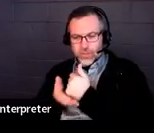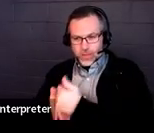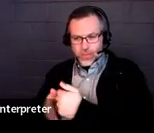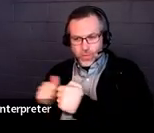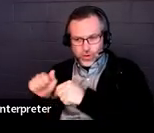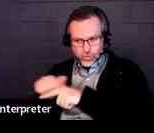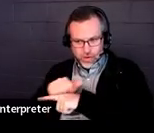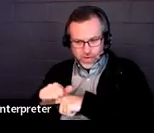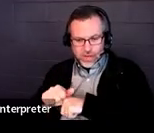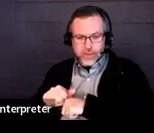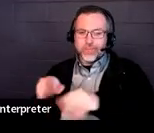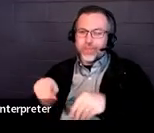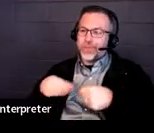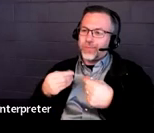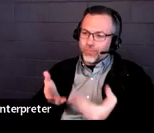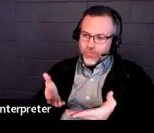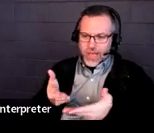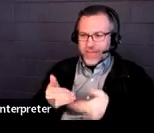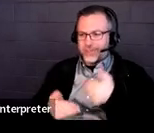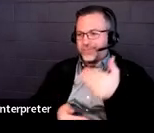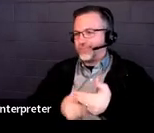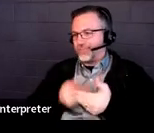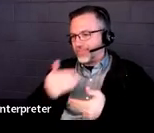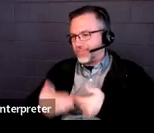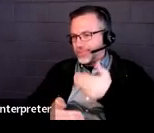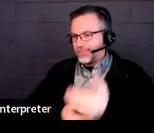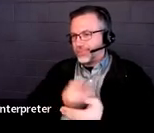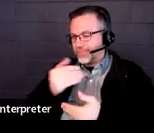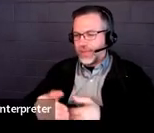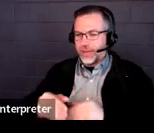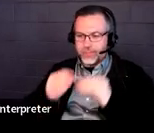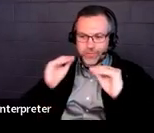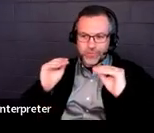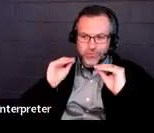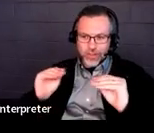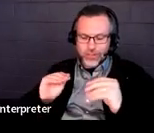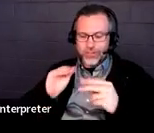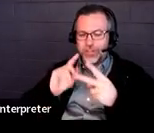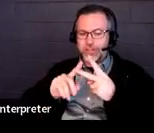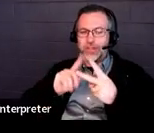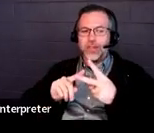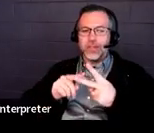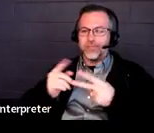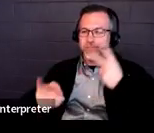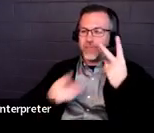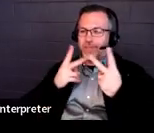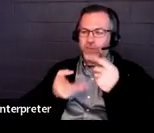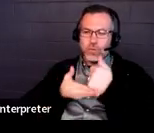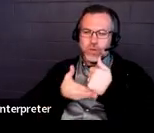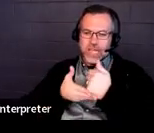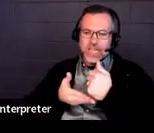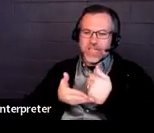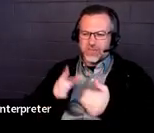providing those step-by-step instructions, or providing visual aids, or things like that.